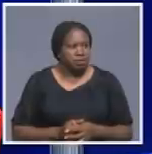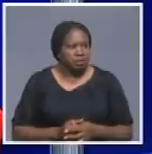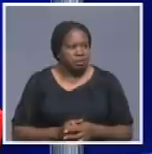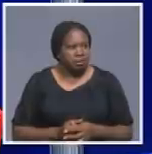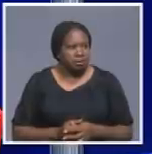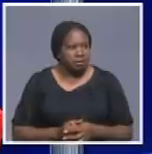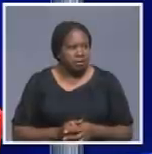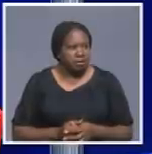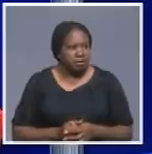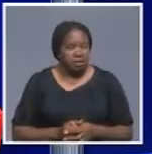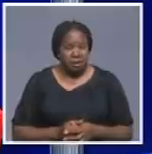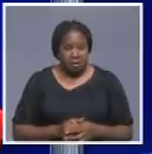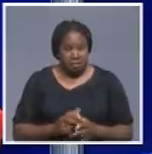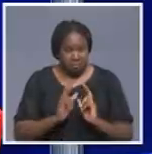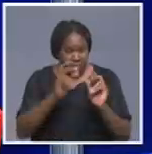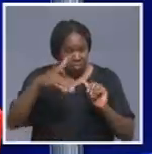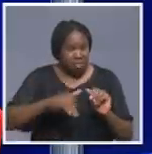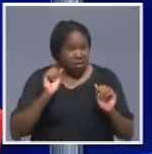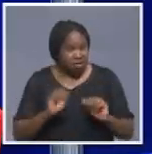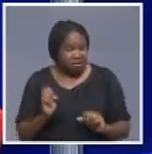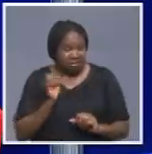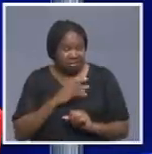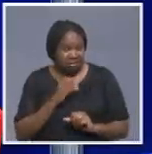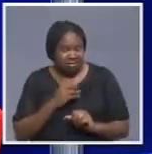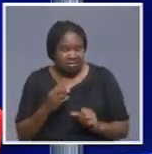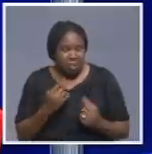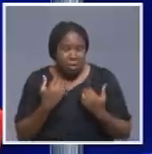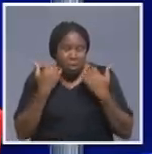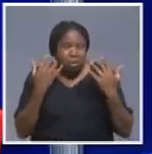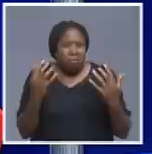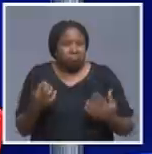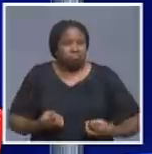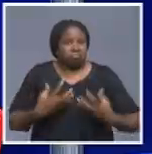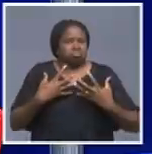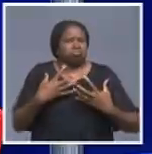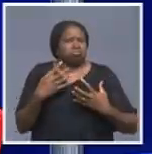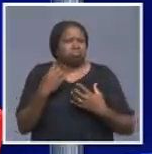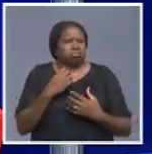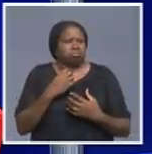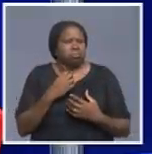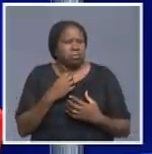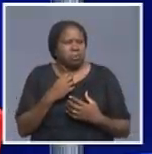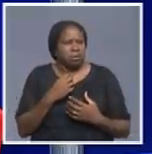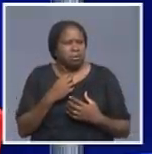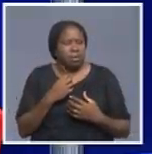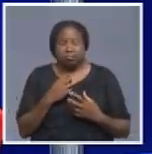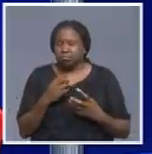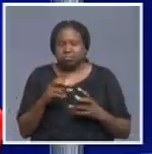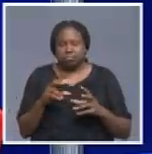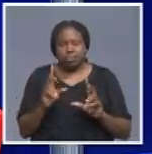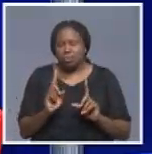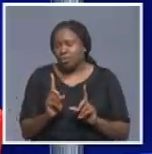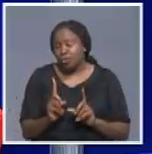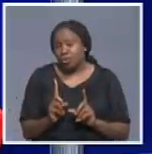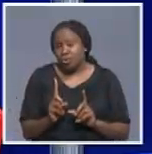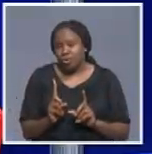actually be fearful about this? Is there need for panic? There is no need for panic. Why